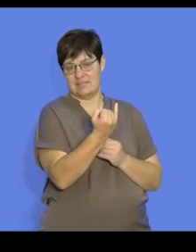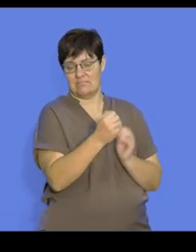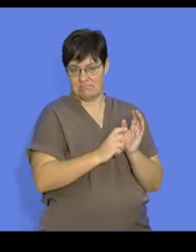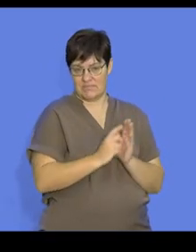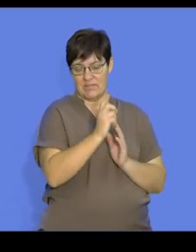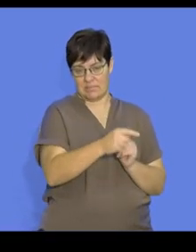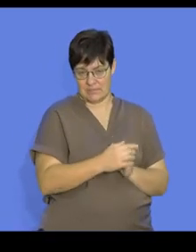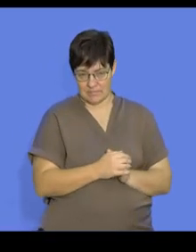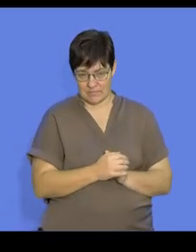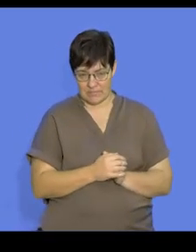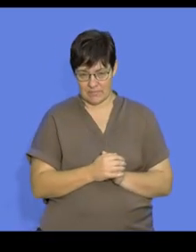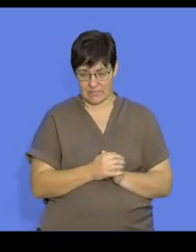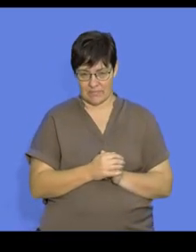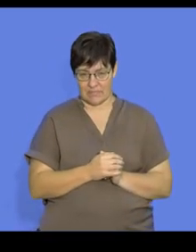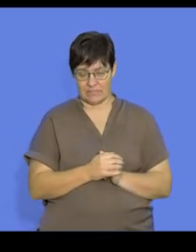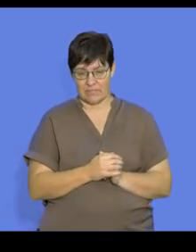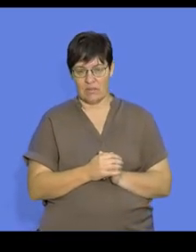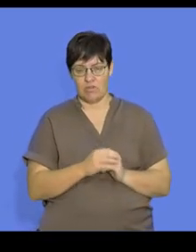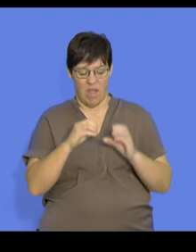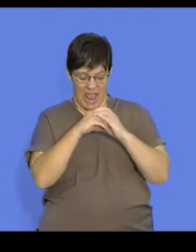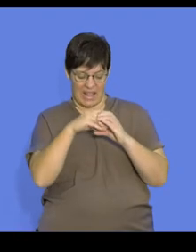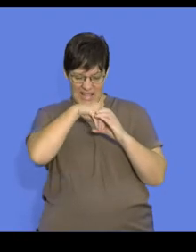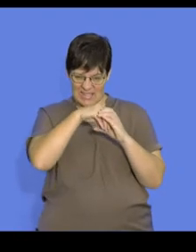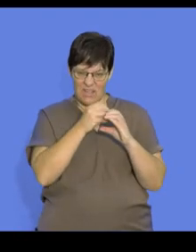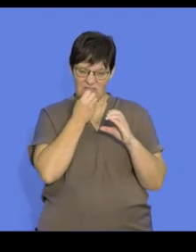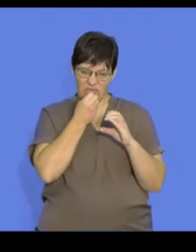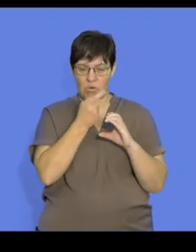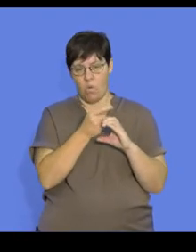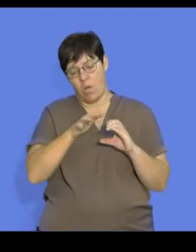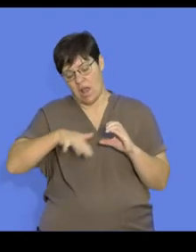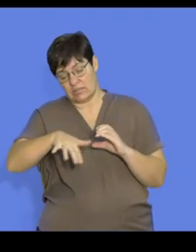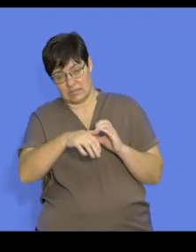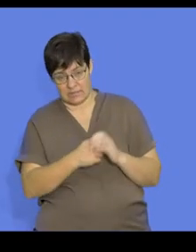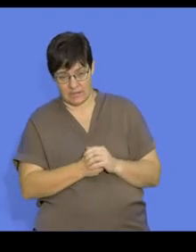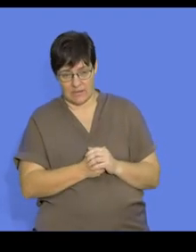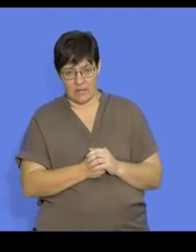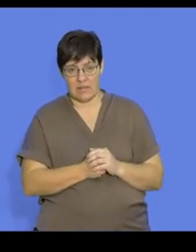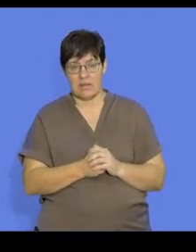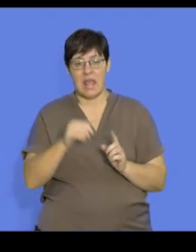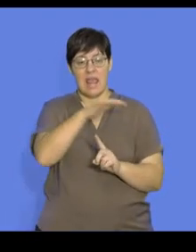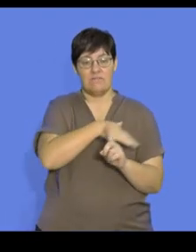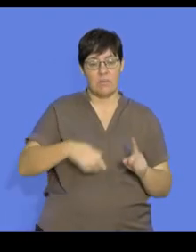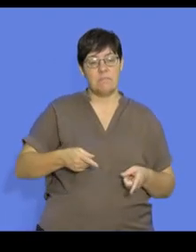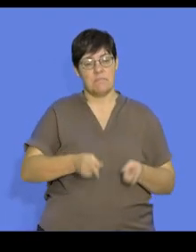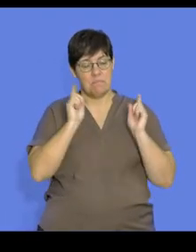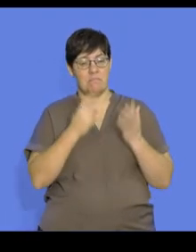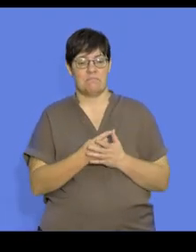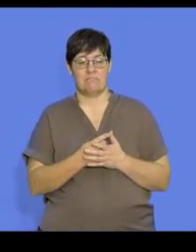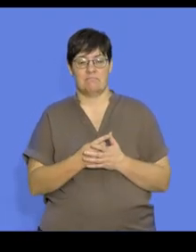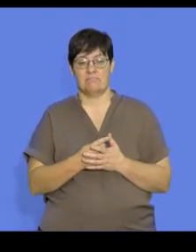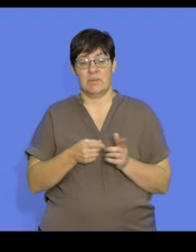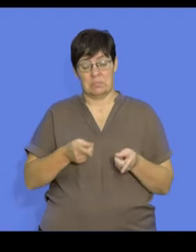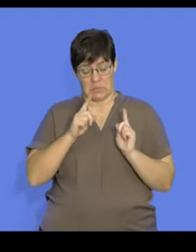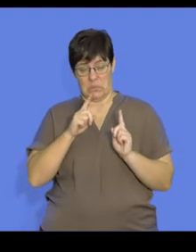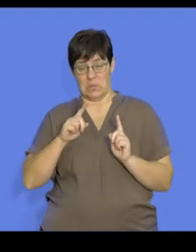energy in the yolk. So there is very little parental care if at all. However, the environmental dangers such as predators